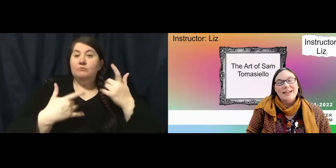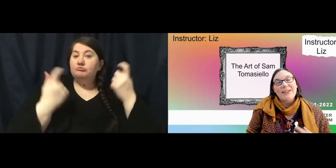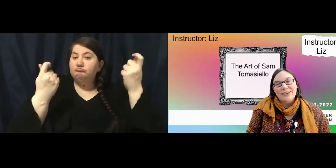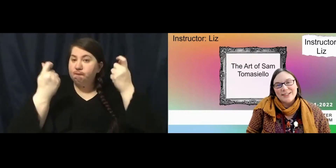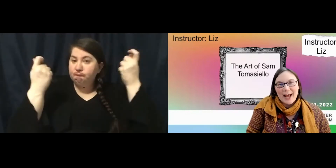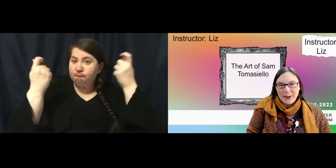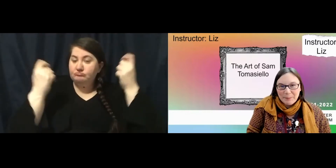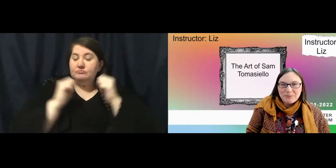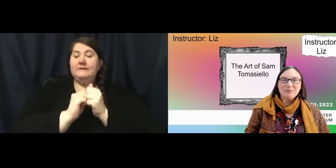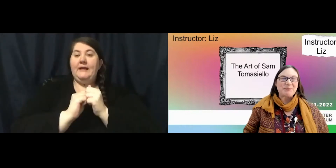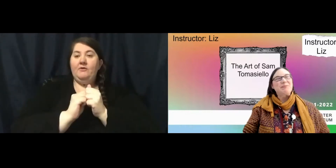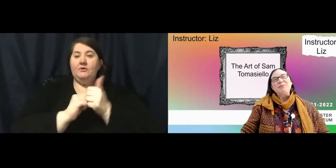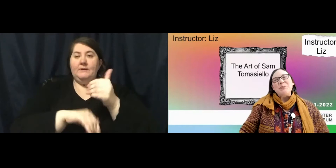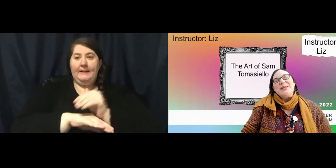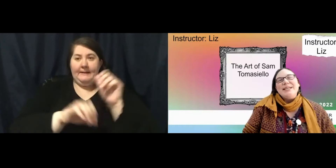together today.